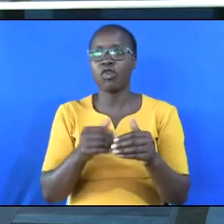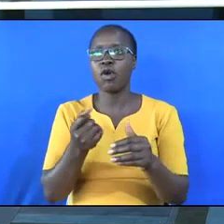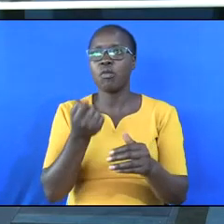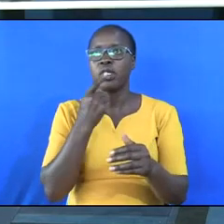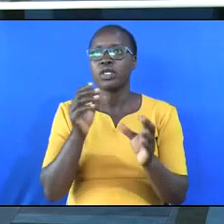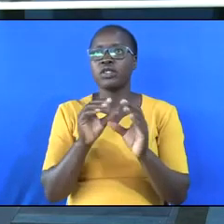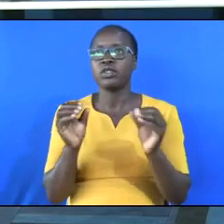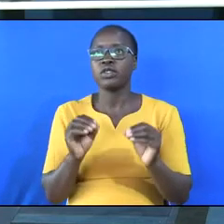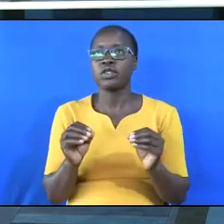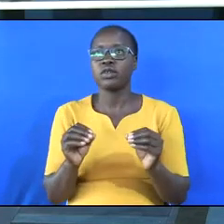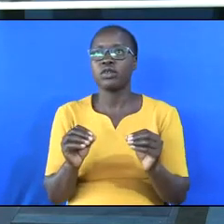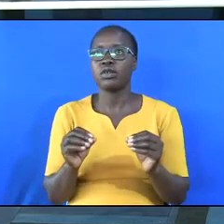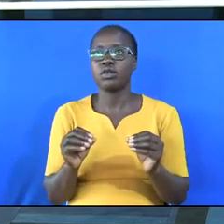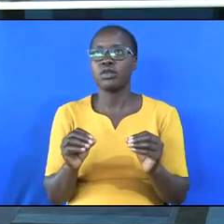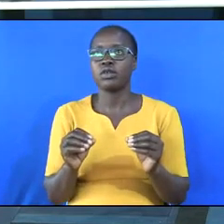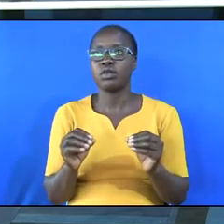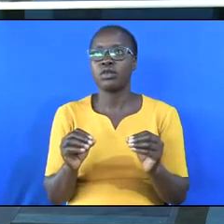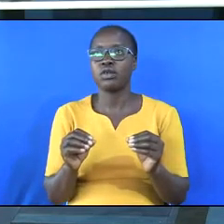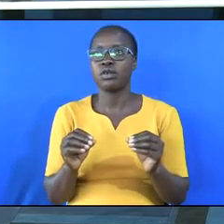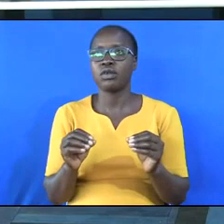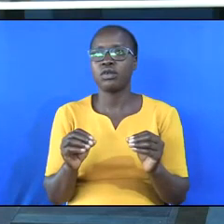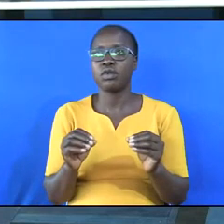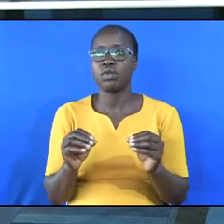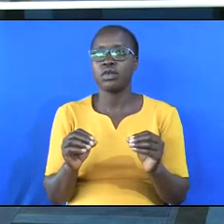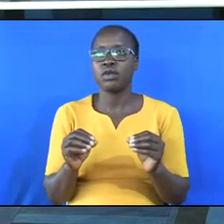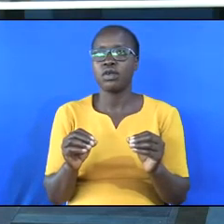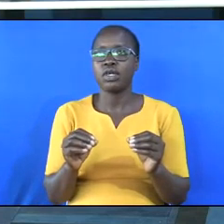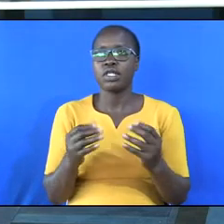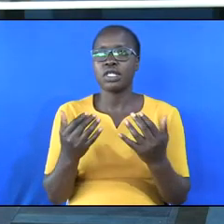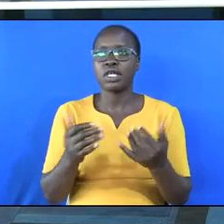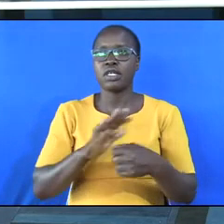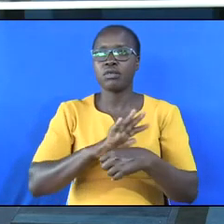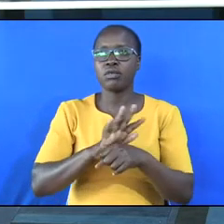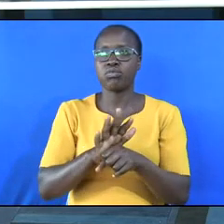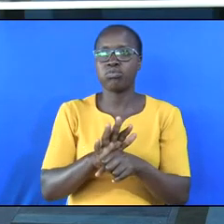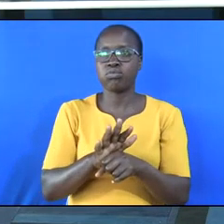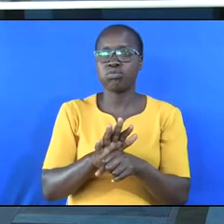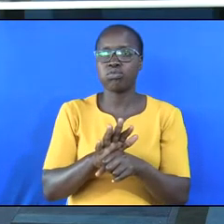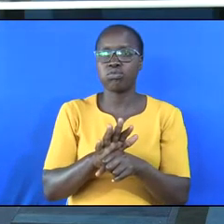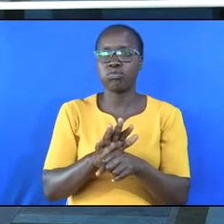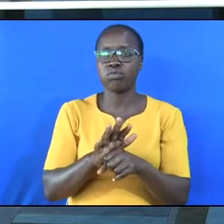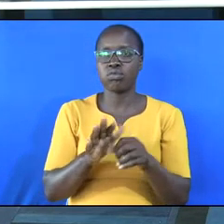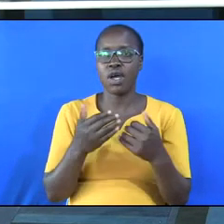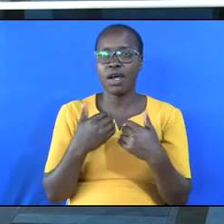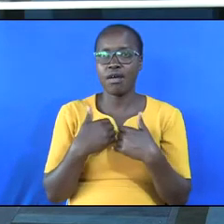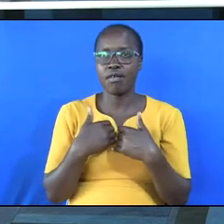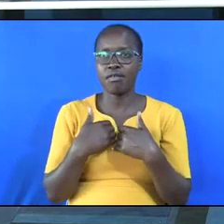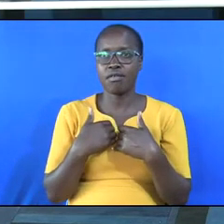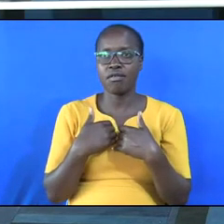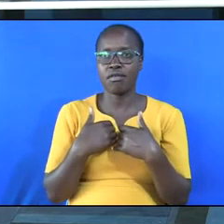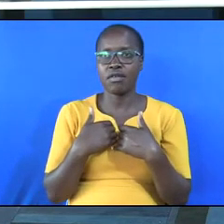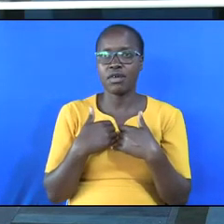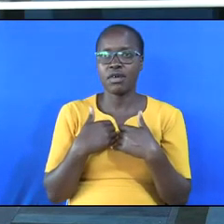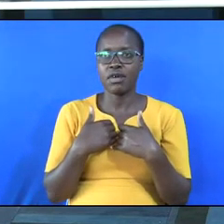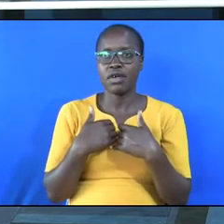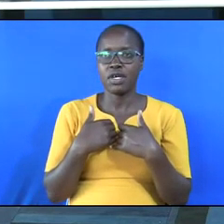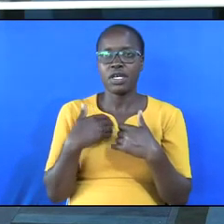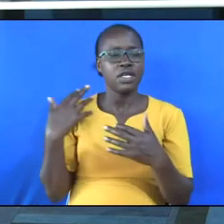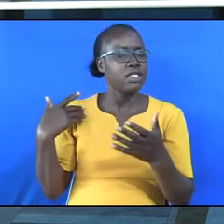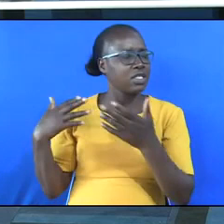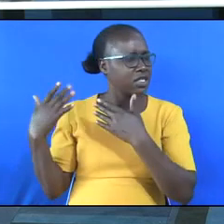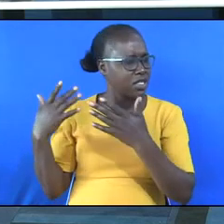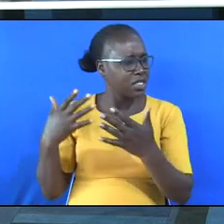You know, the current coronavirus pandemic, whose genesis is